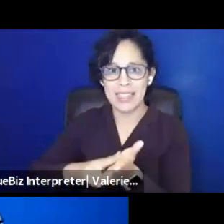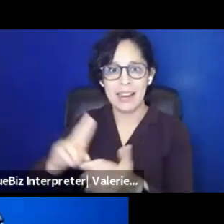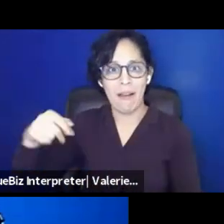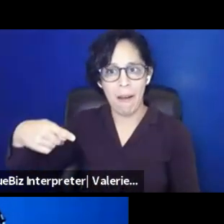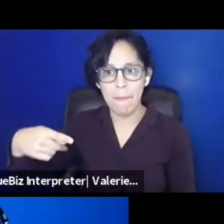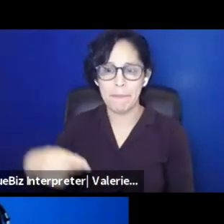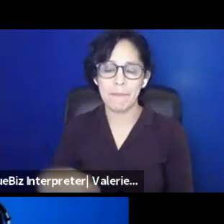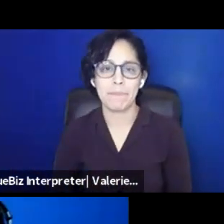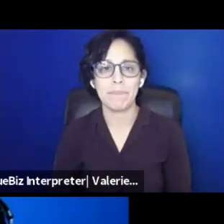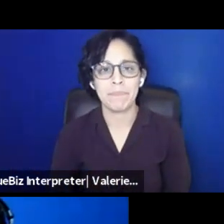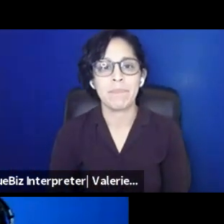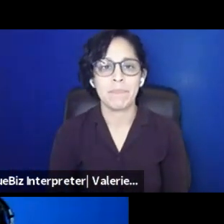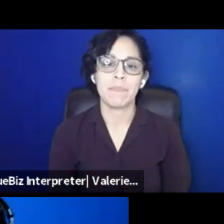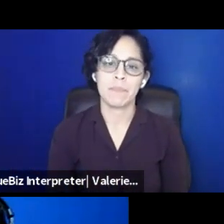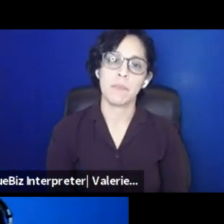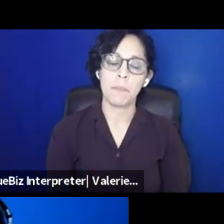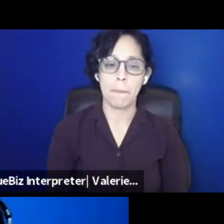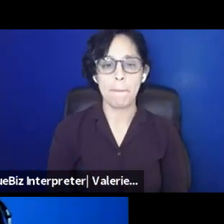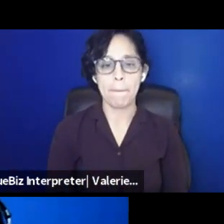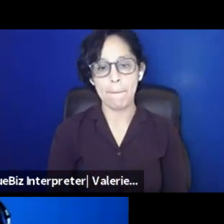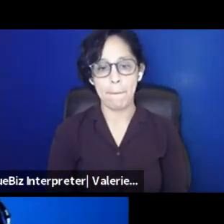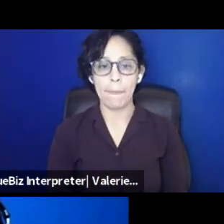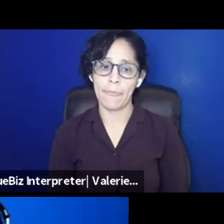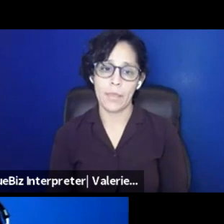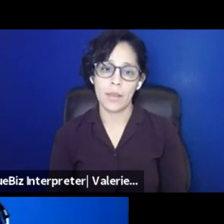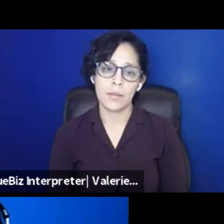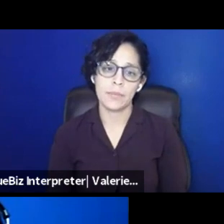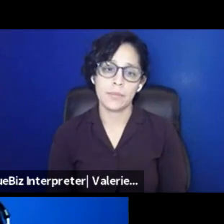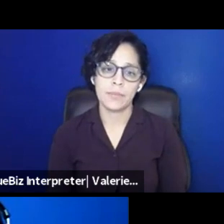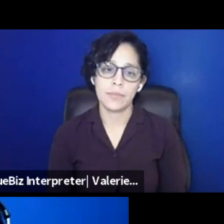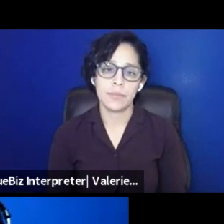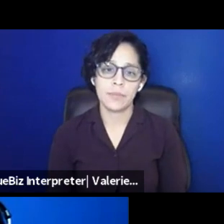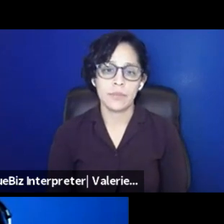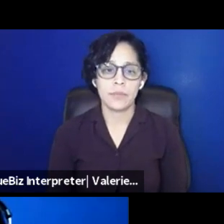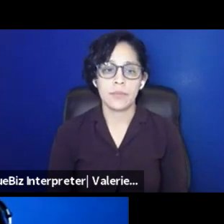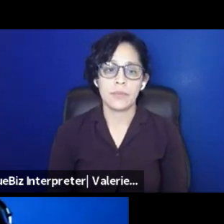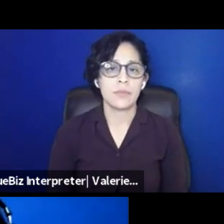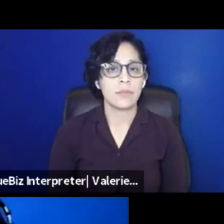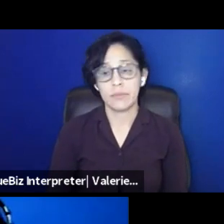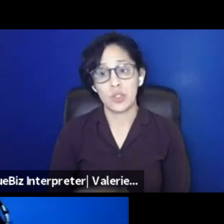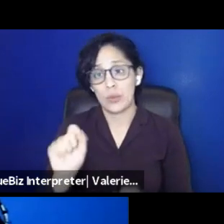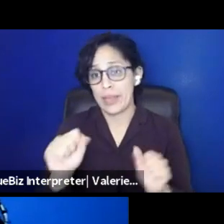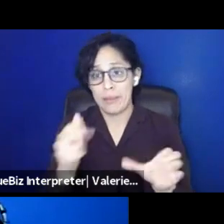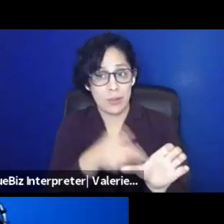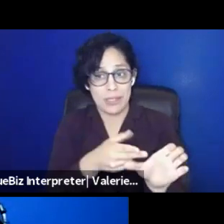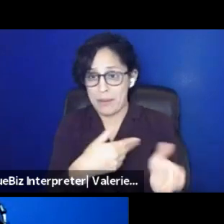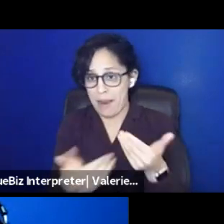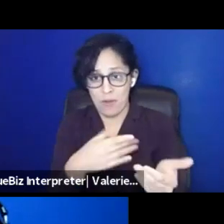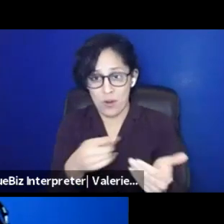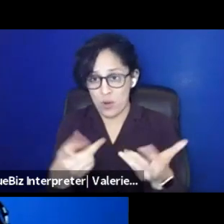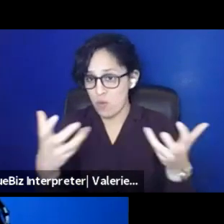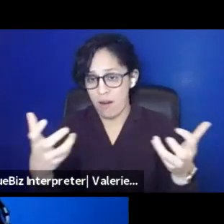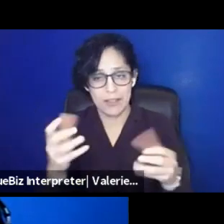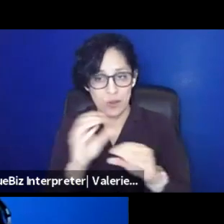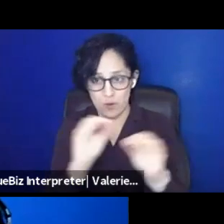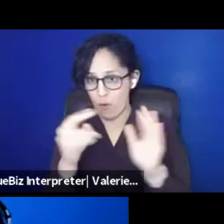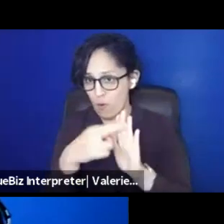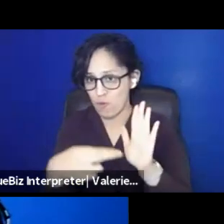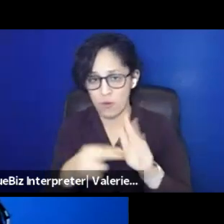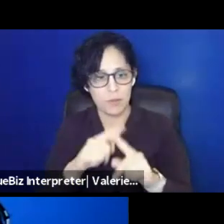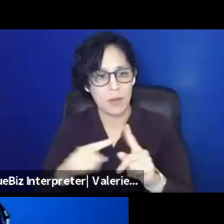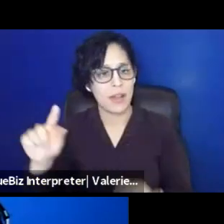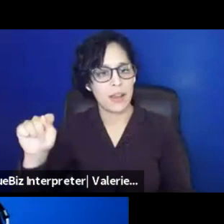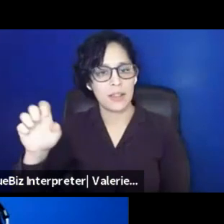to watch any life while you're in the affinity space. I mean, just, there are no rules on how to participate. Um, you're welcome to, um, but Tamania